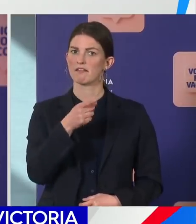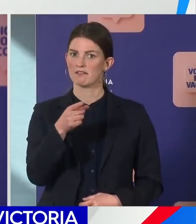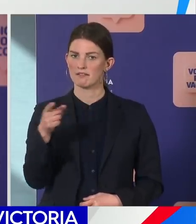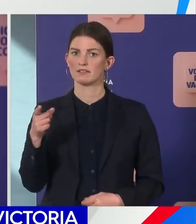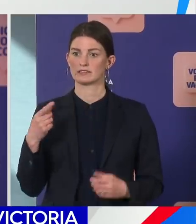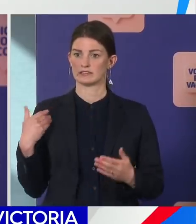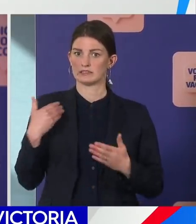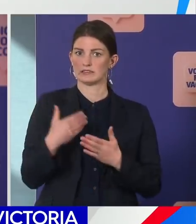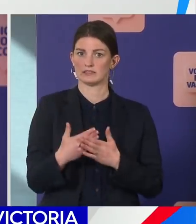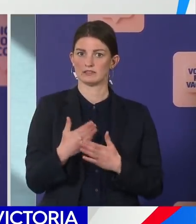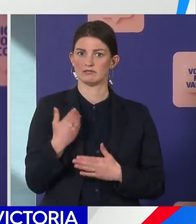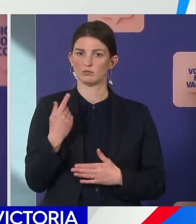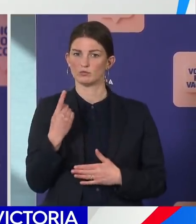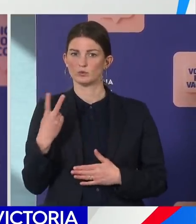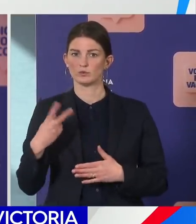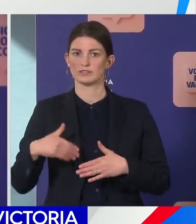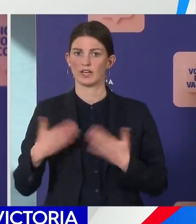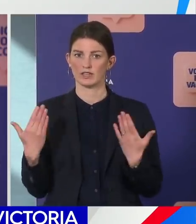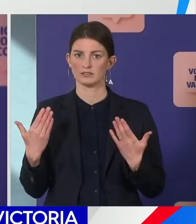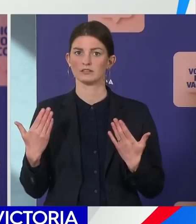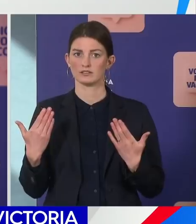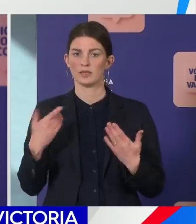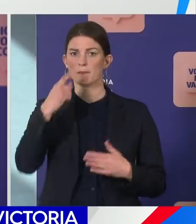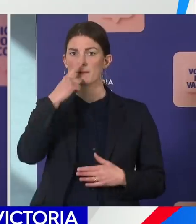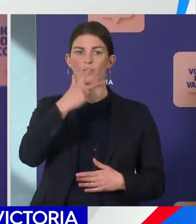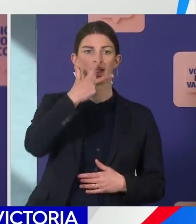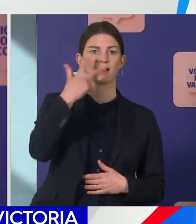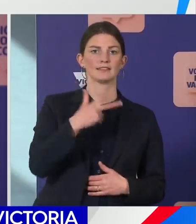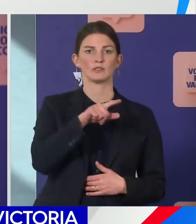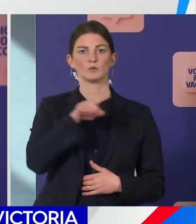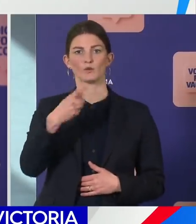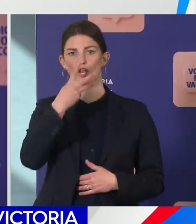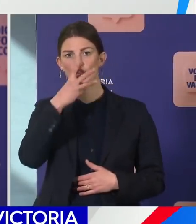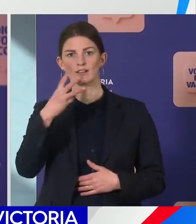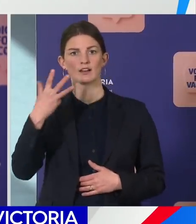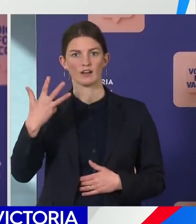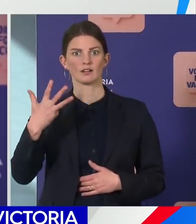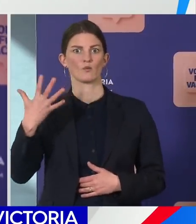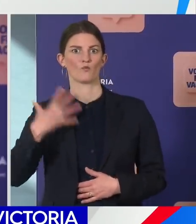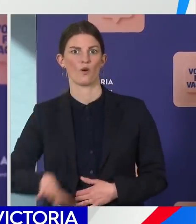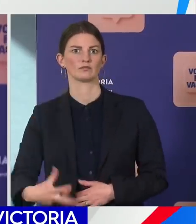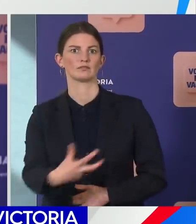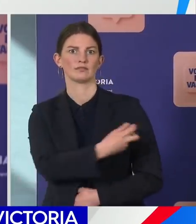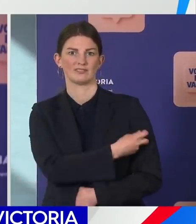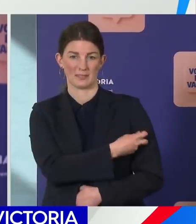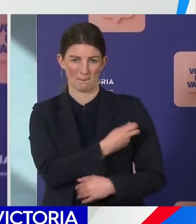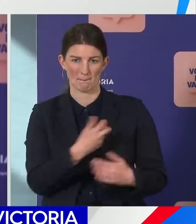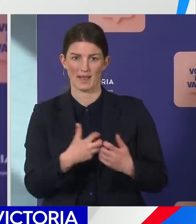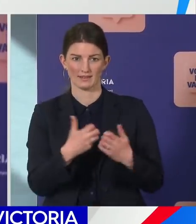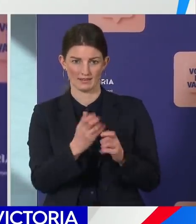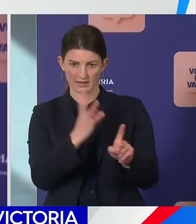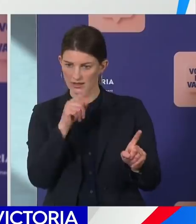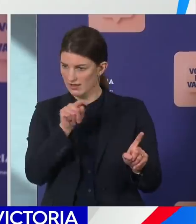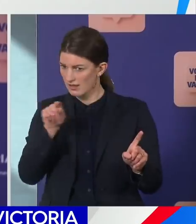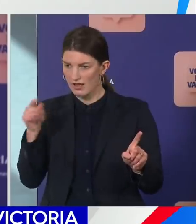from Victorians aged 18 to 39 as they've really come forward to both our call centre